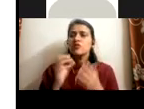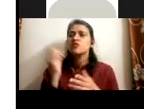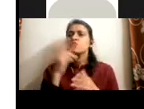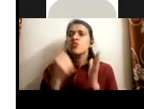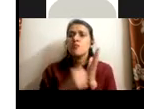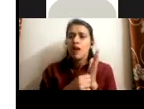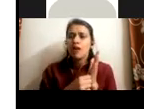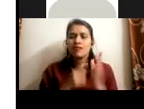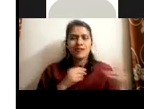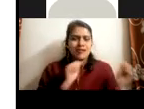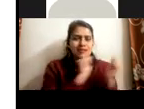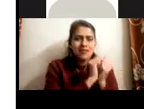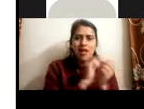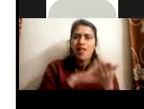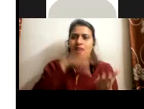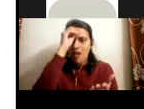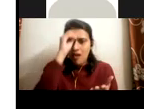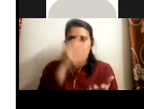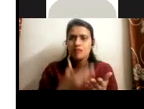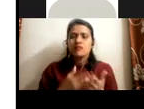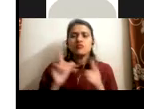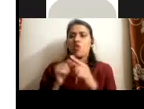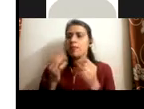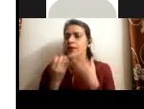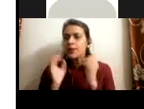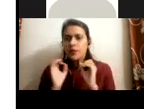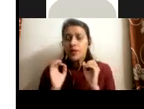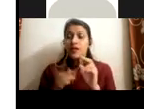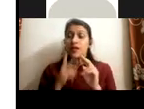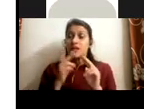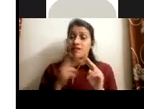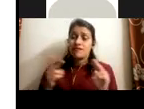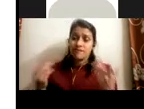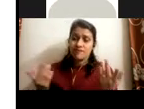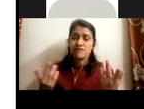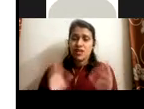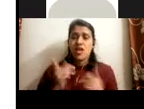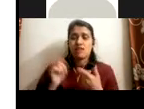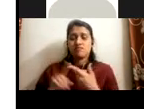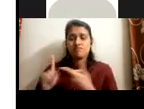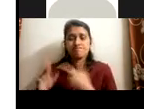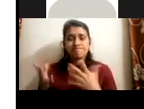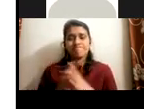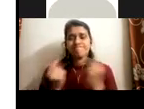spent time with us. He's moved out. He does not get any job. Uh, the thing gets, uh, lost.